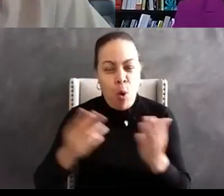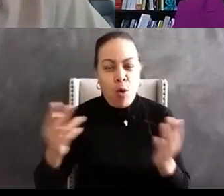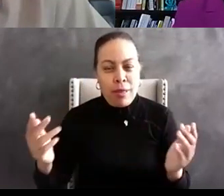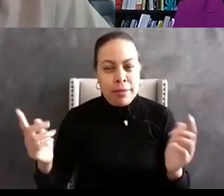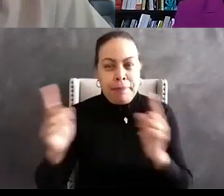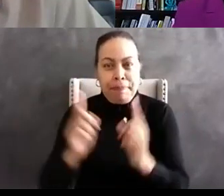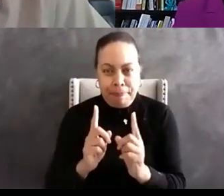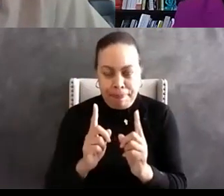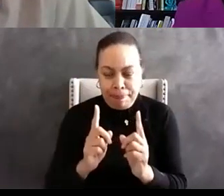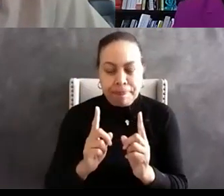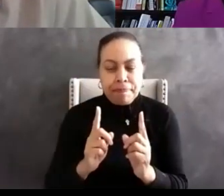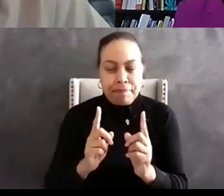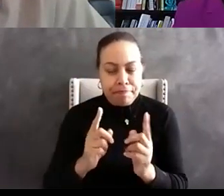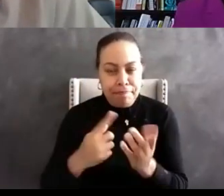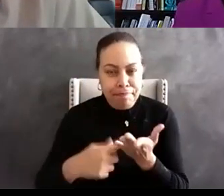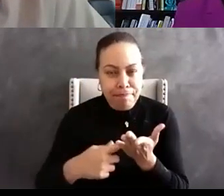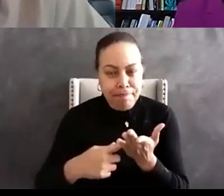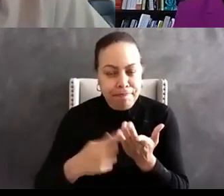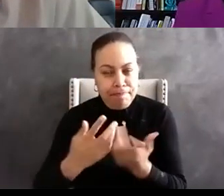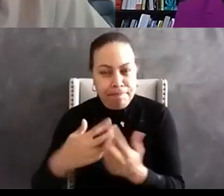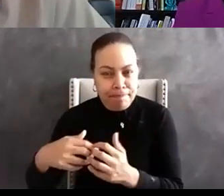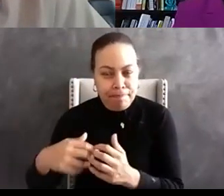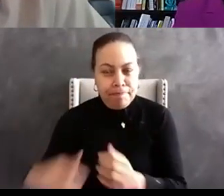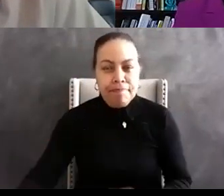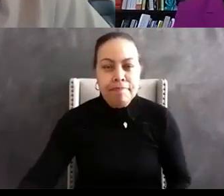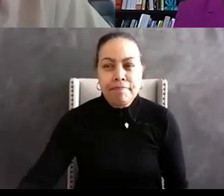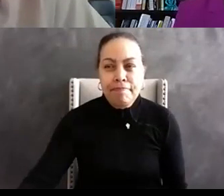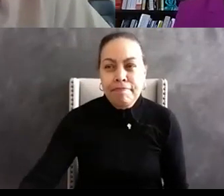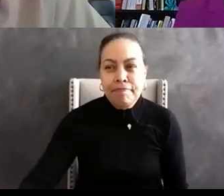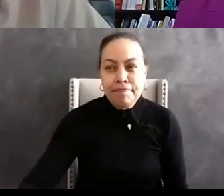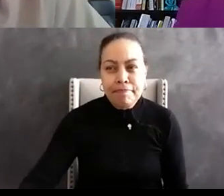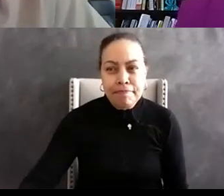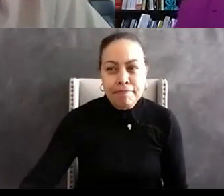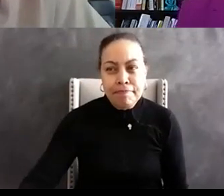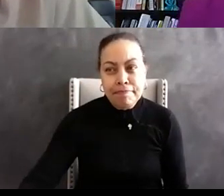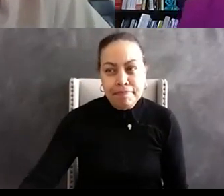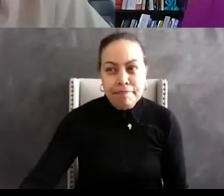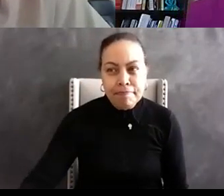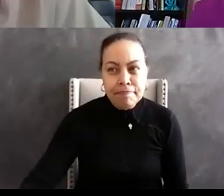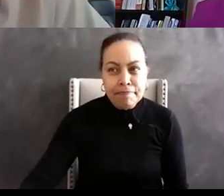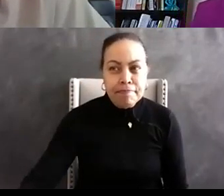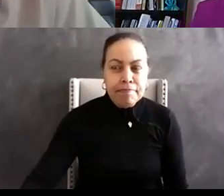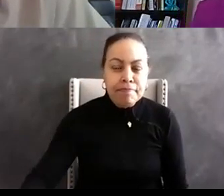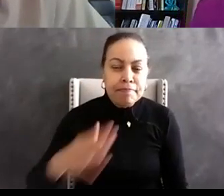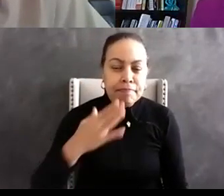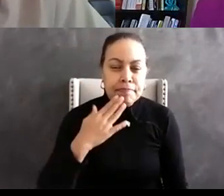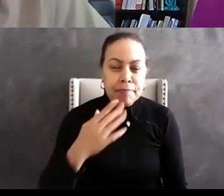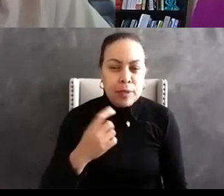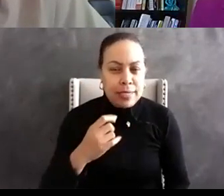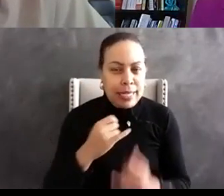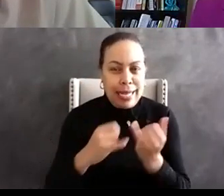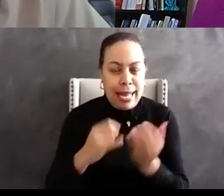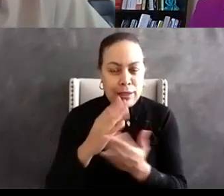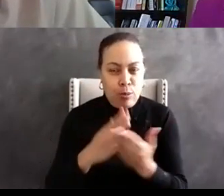you're gonna have to come to some resolution so i do think that that is um that is a good question to answer and then the last part of his